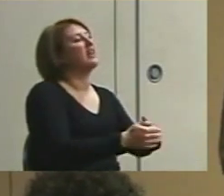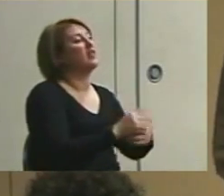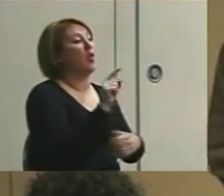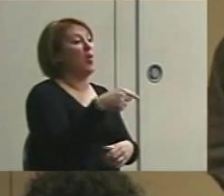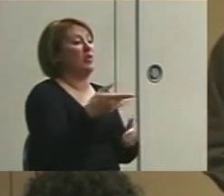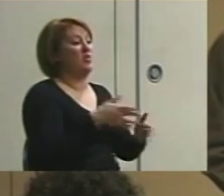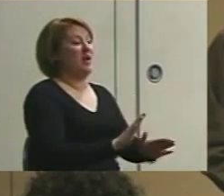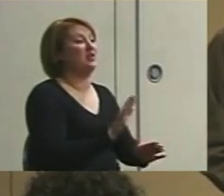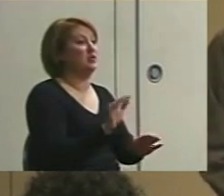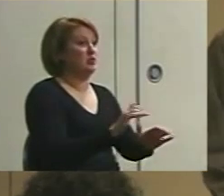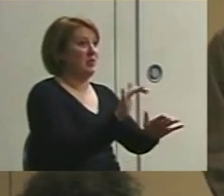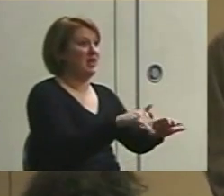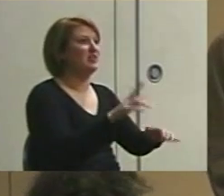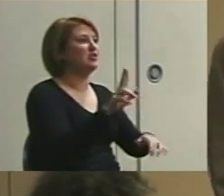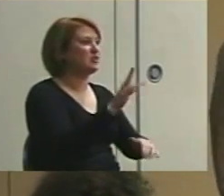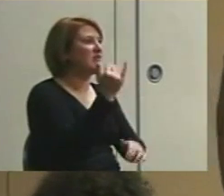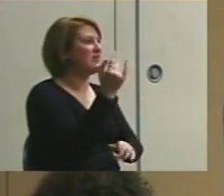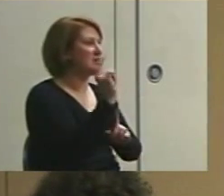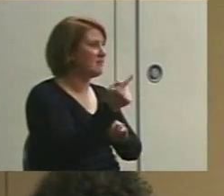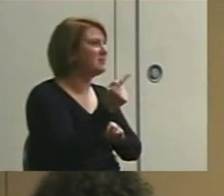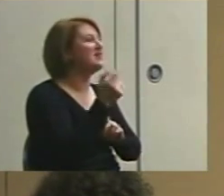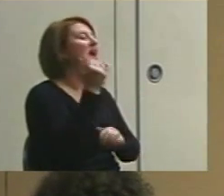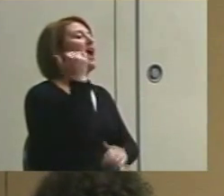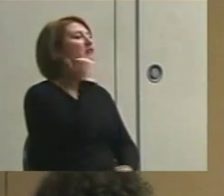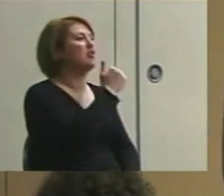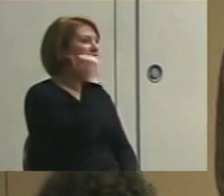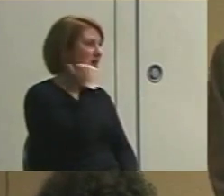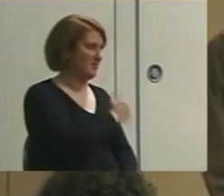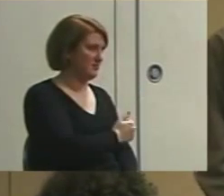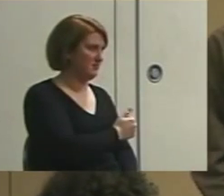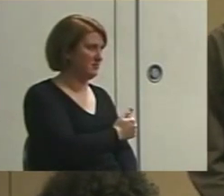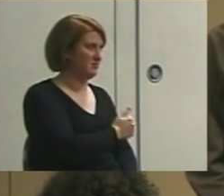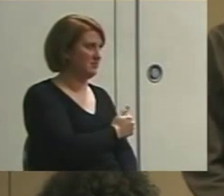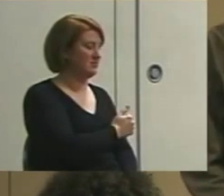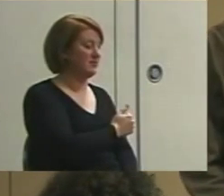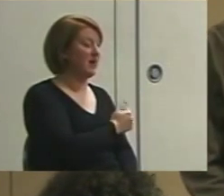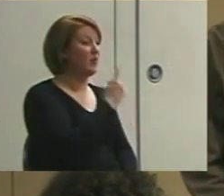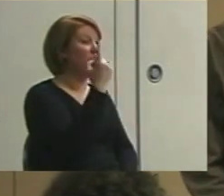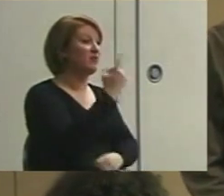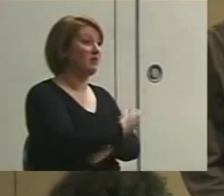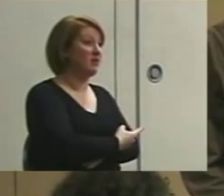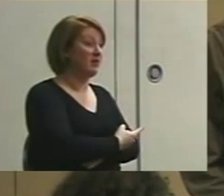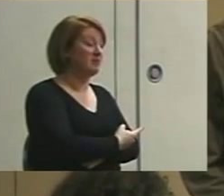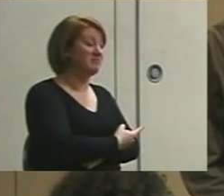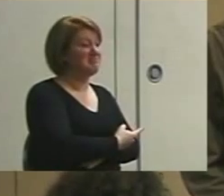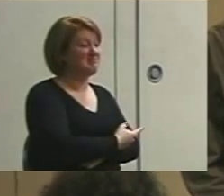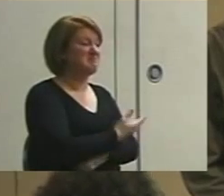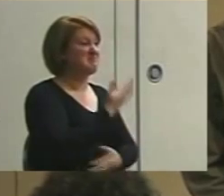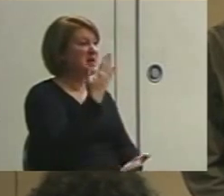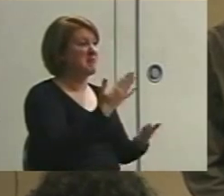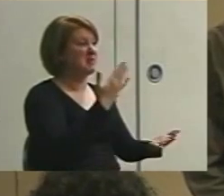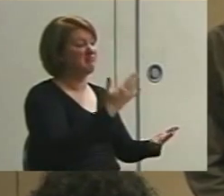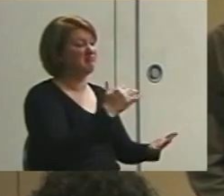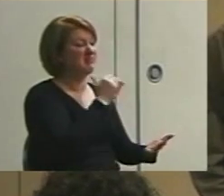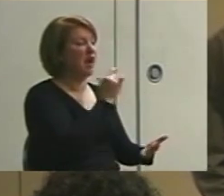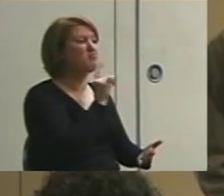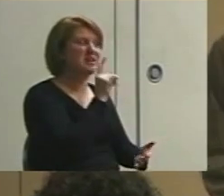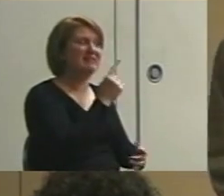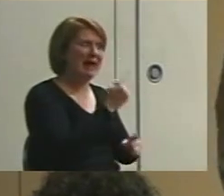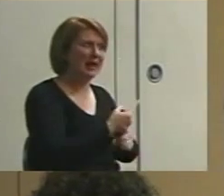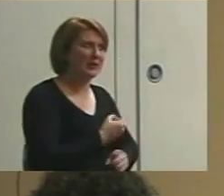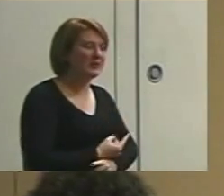I continue to use those 15 minute things every day. And yes, in one day, probably not real accurate.